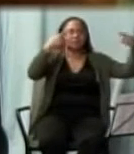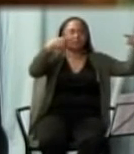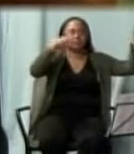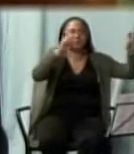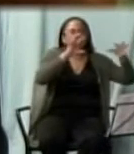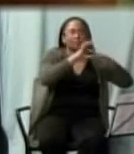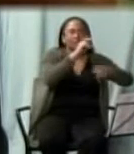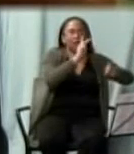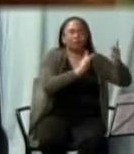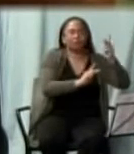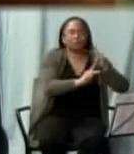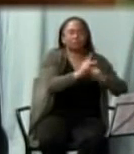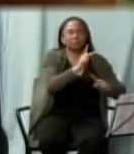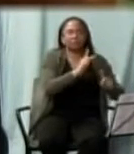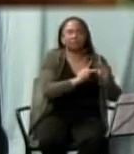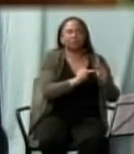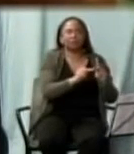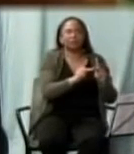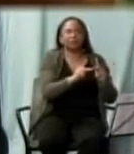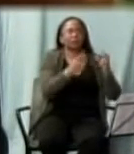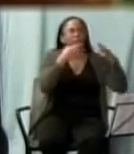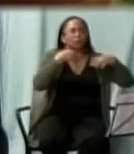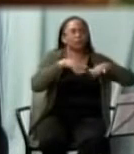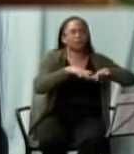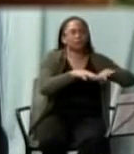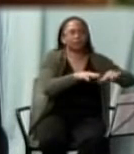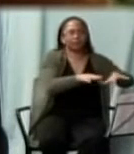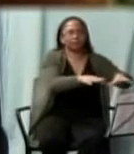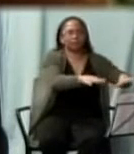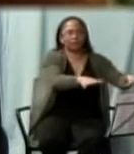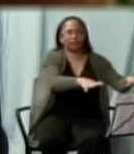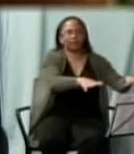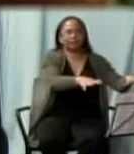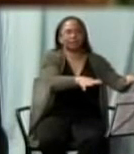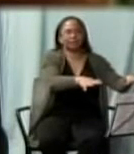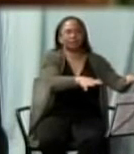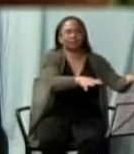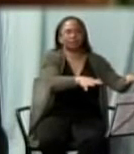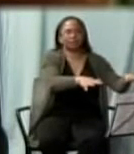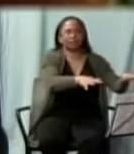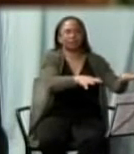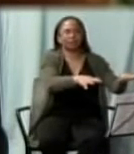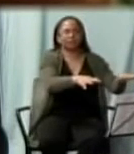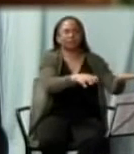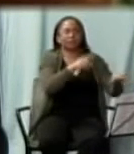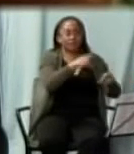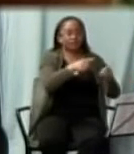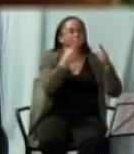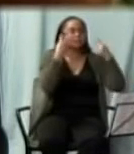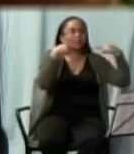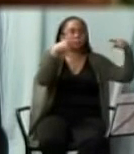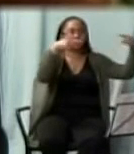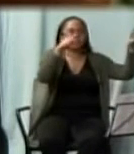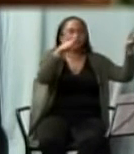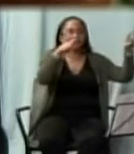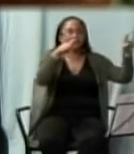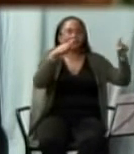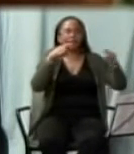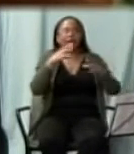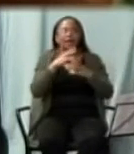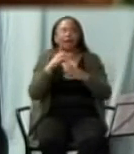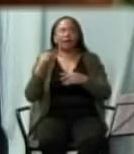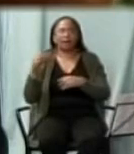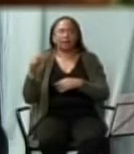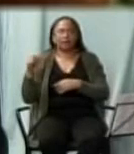who go out to bring the word of God to others. Their success and